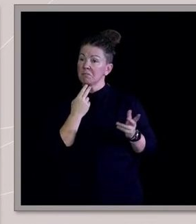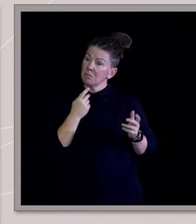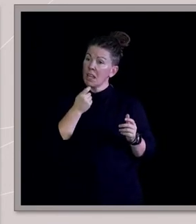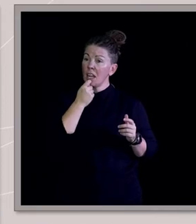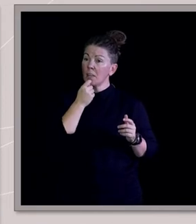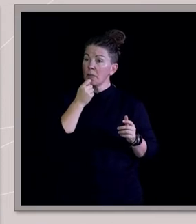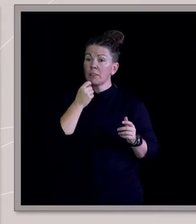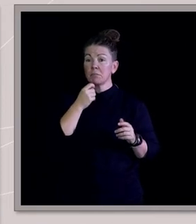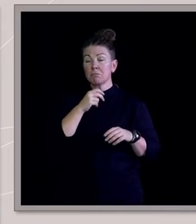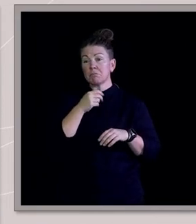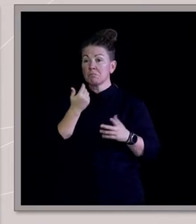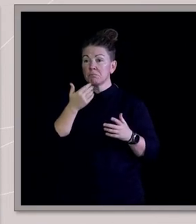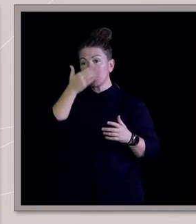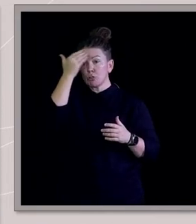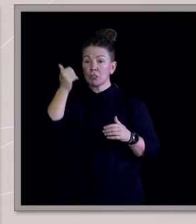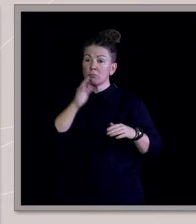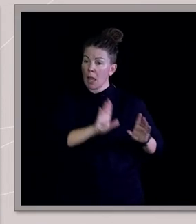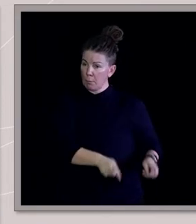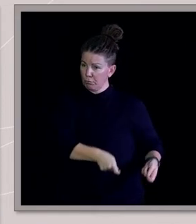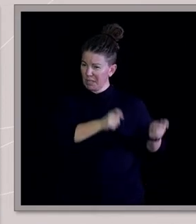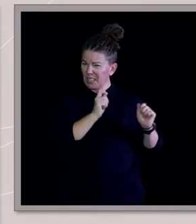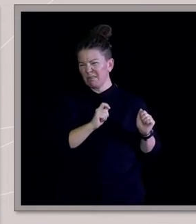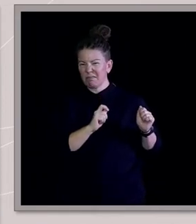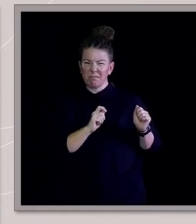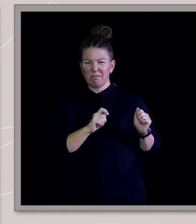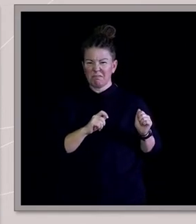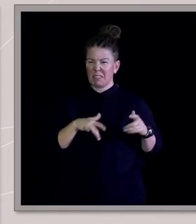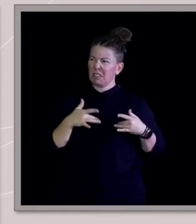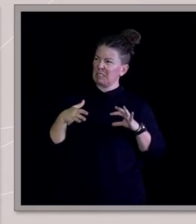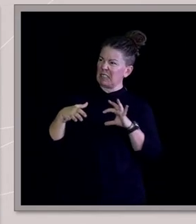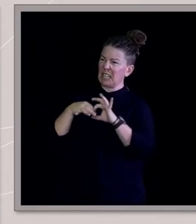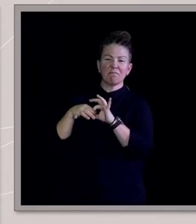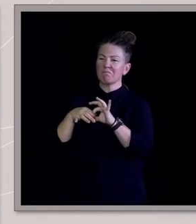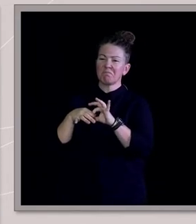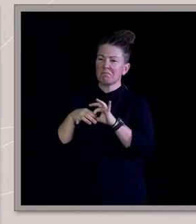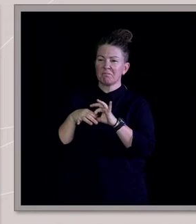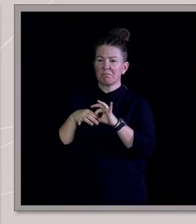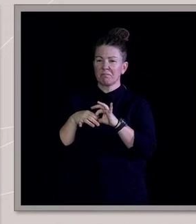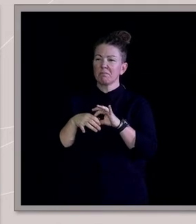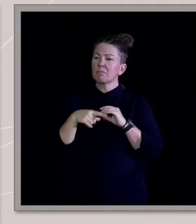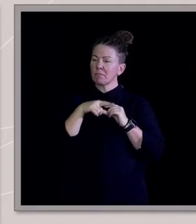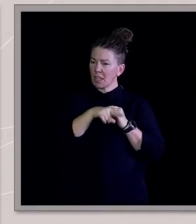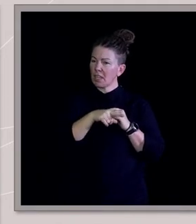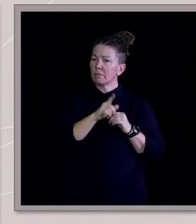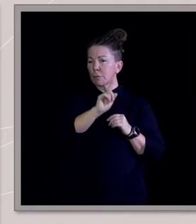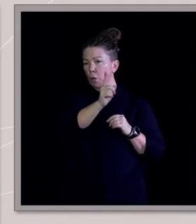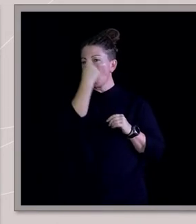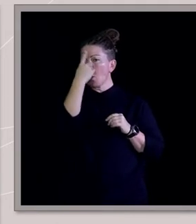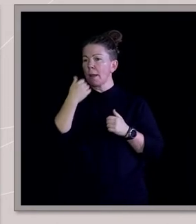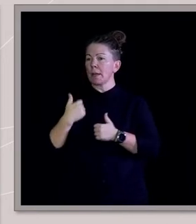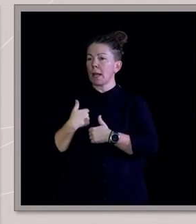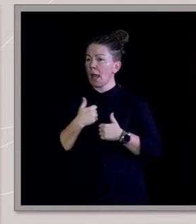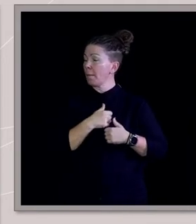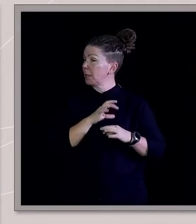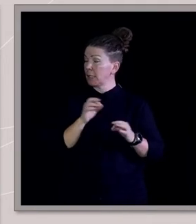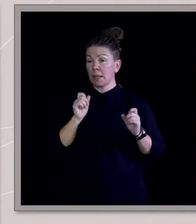Christian upbringing, but it never kind of stacked up, never had much meaning, and he got caught up into the army, didn't have to serve in